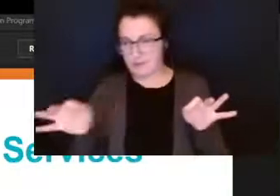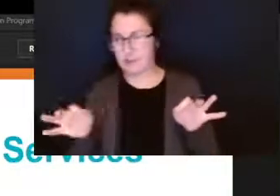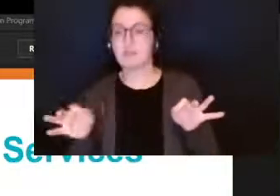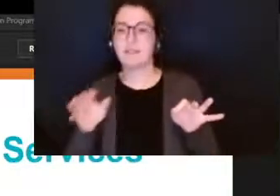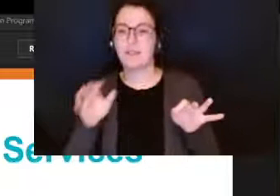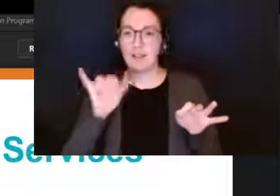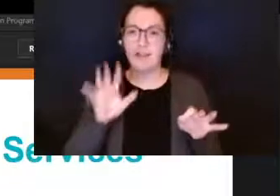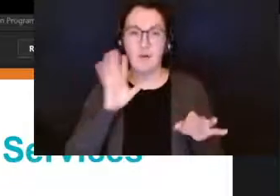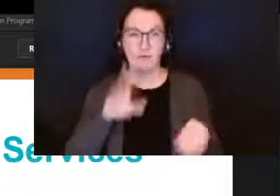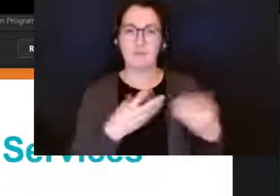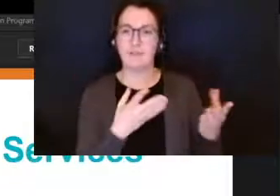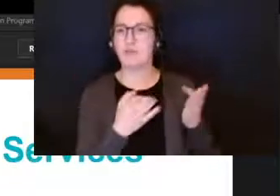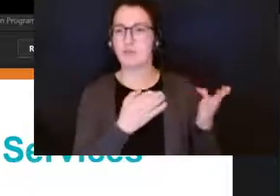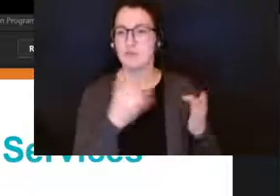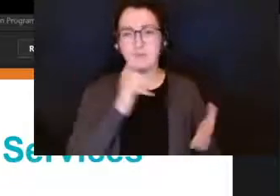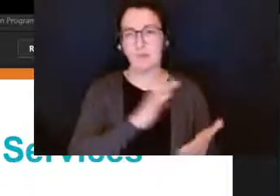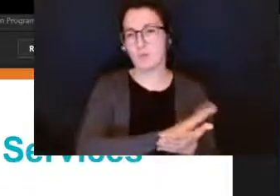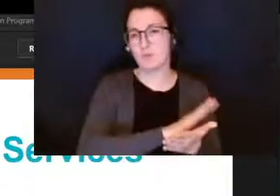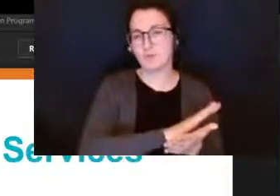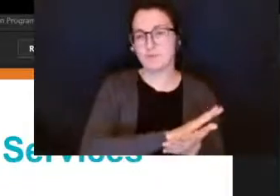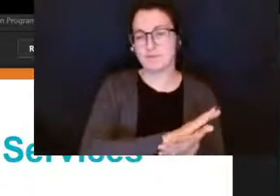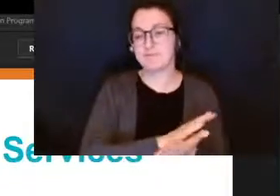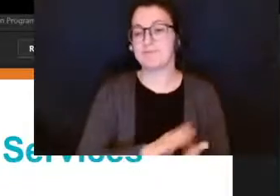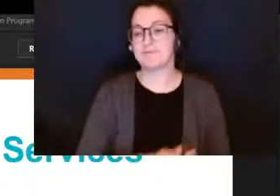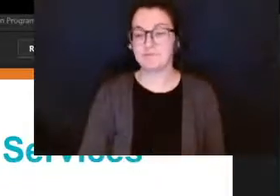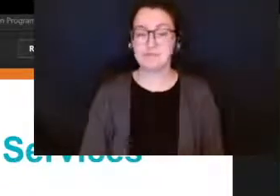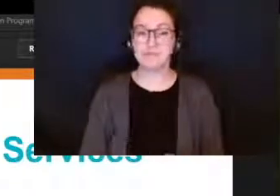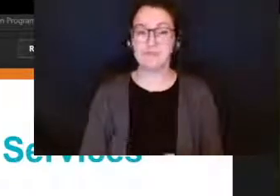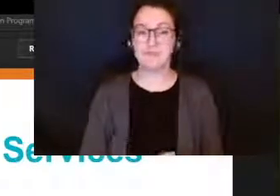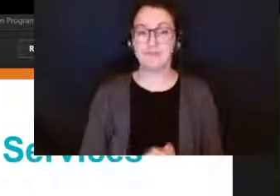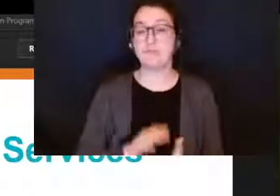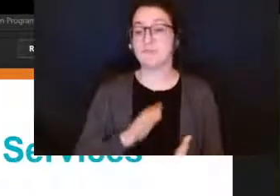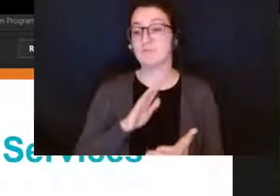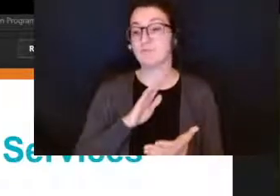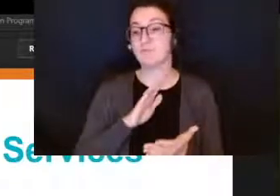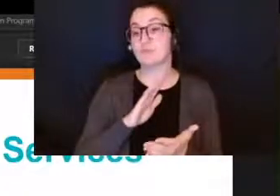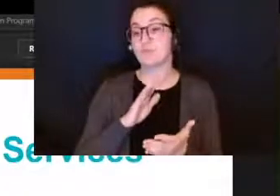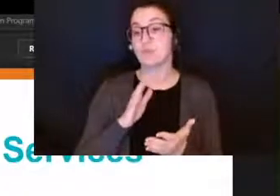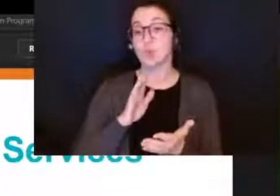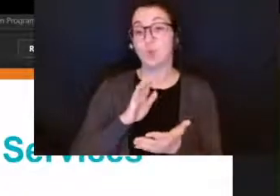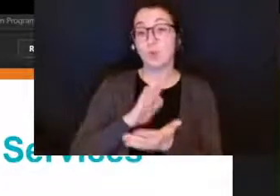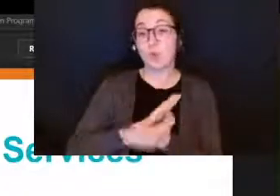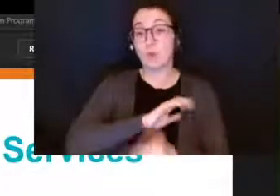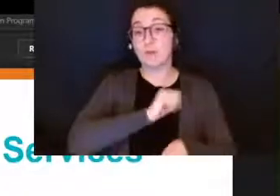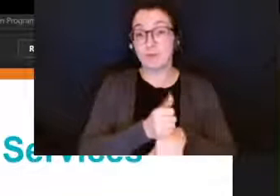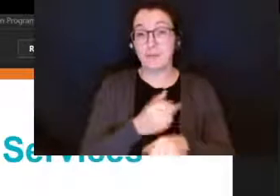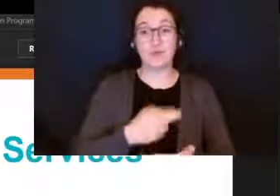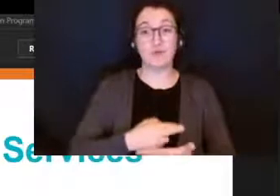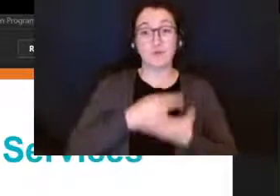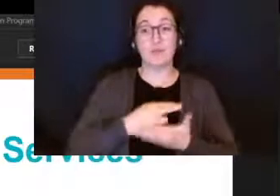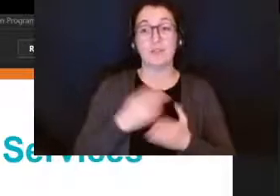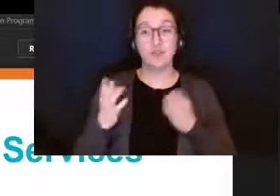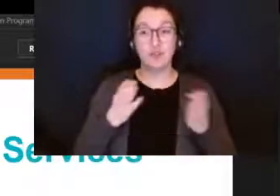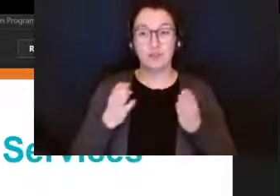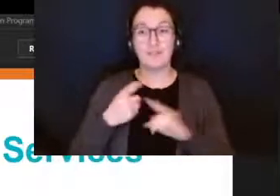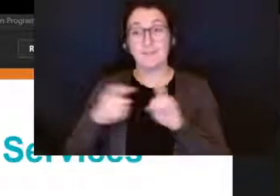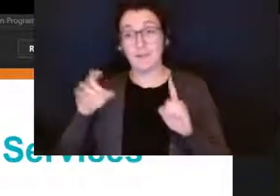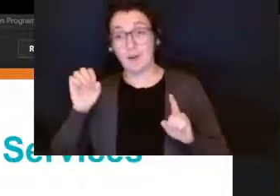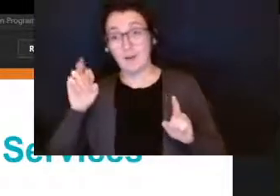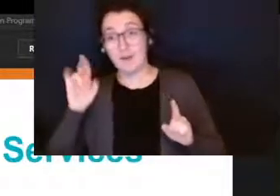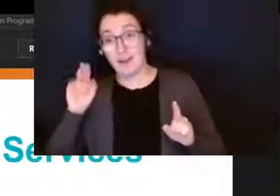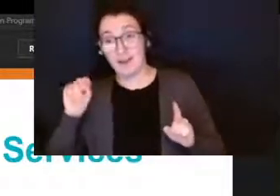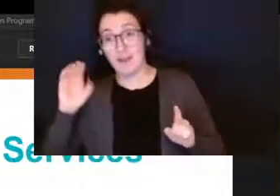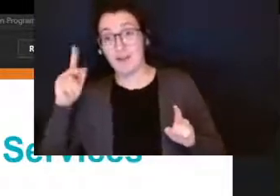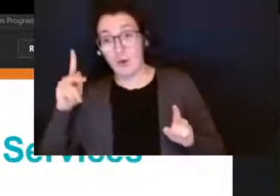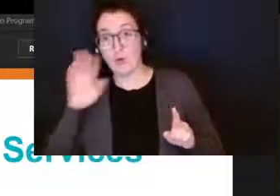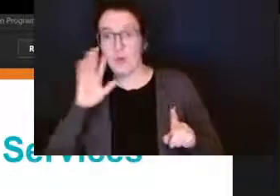services are divided and speech is supported by school-based rehabilitation services through aeronaut and language support